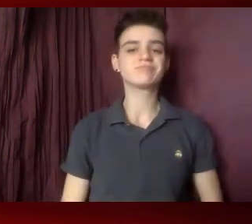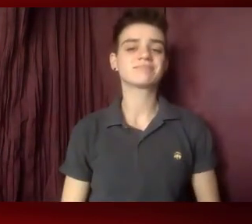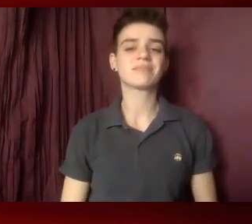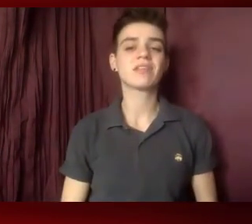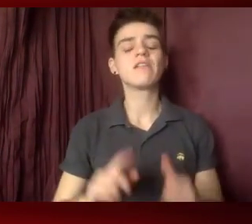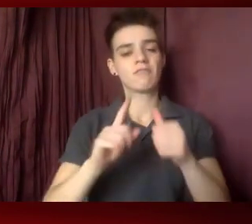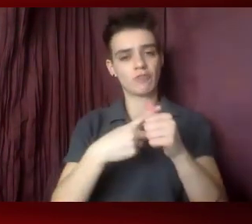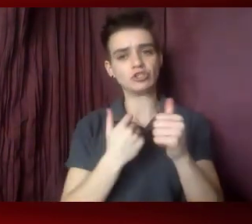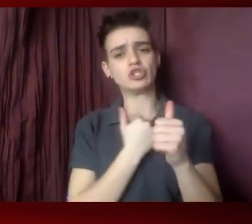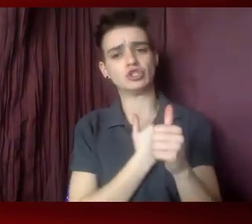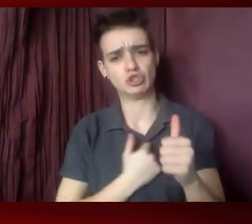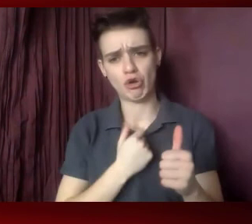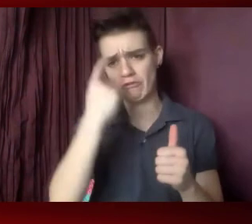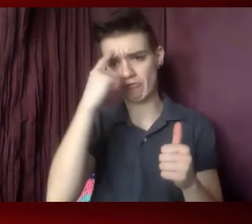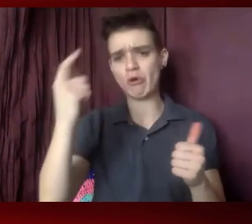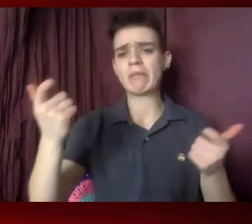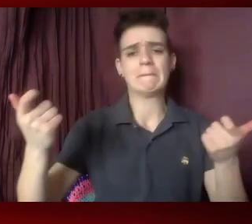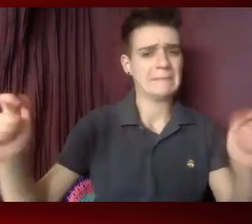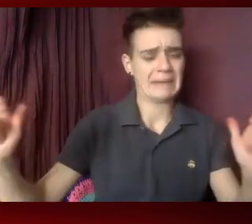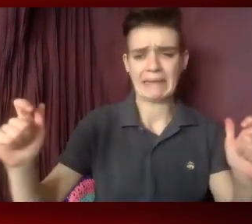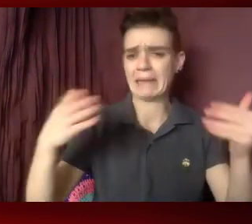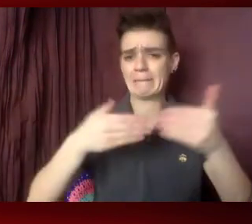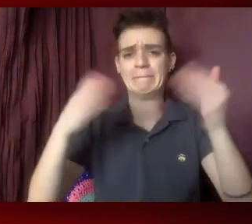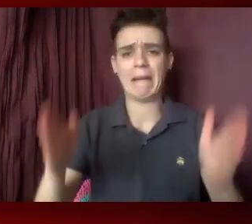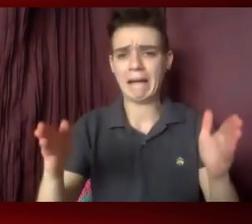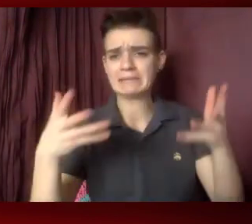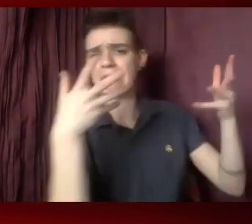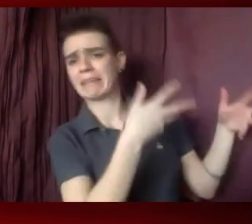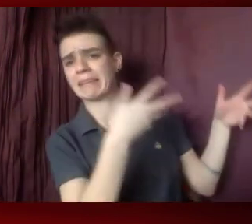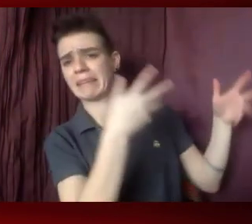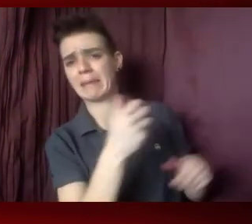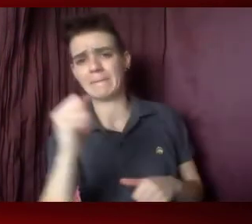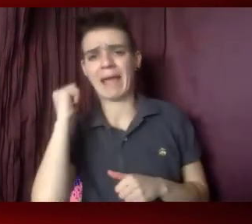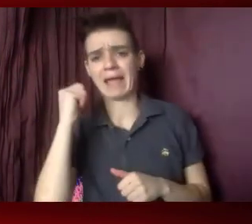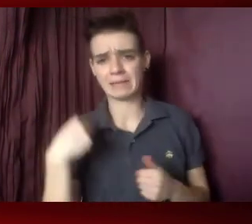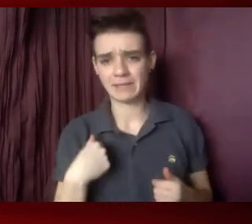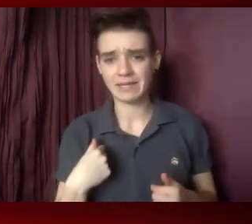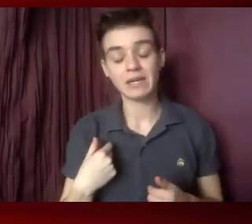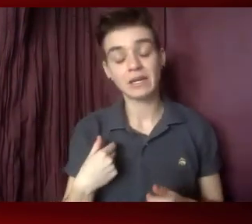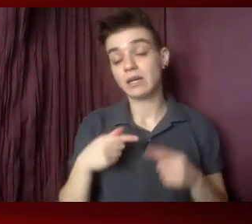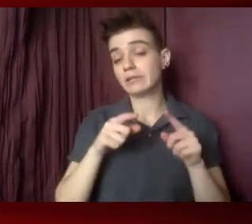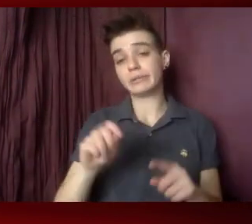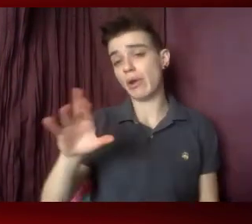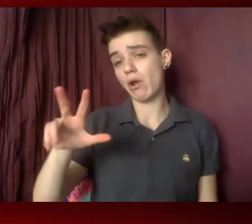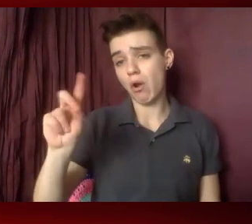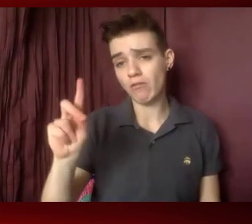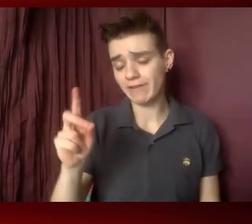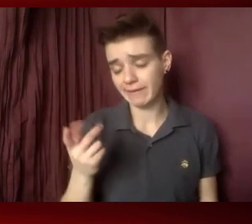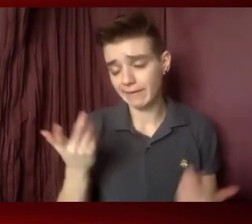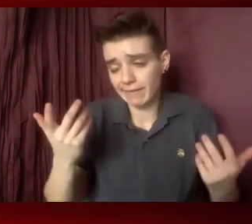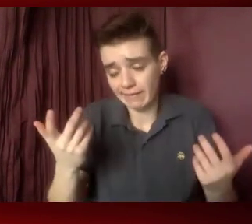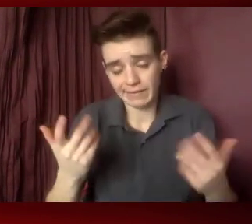apologize for the giant box of Cura coffee behind me. It's COVID. What can we do about it?